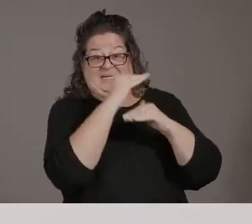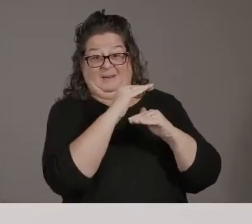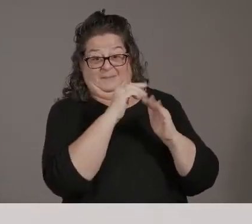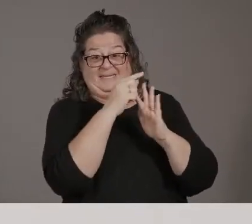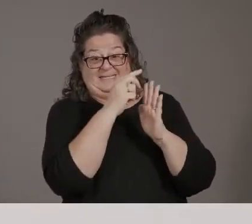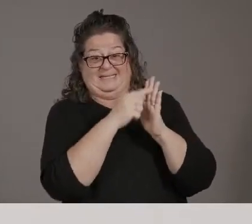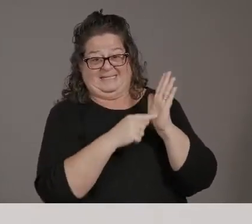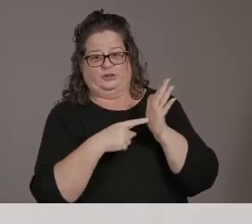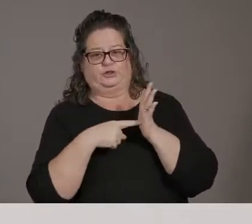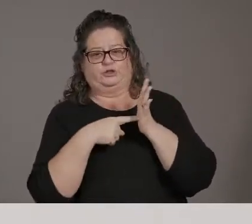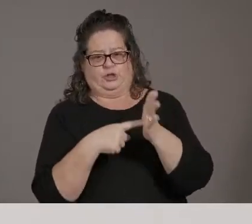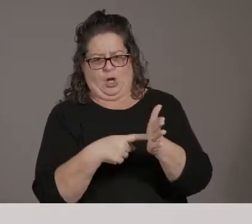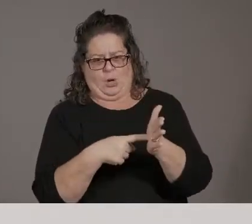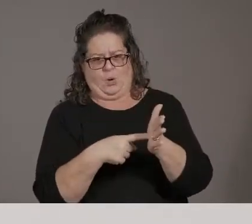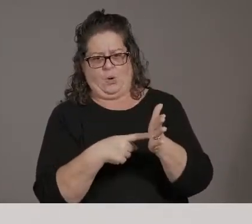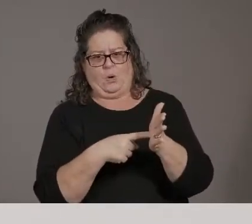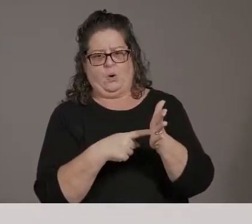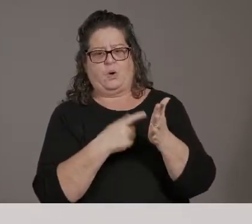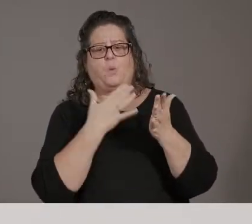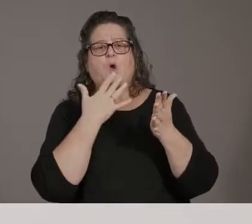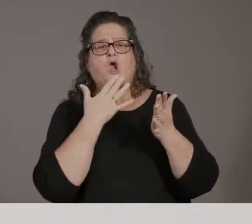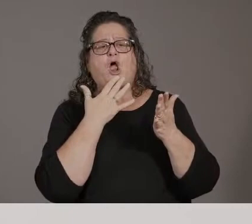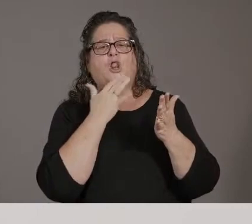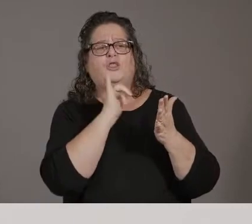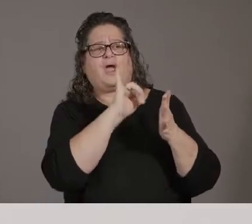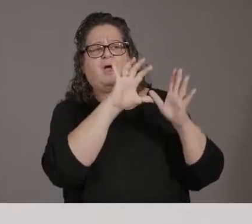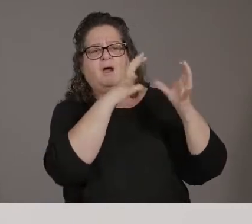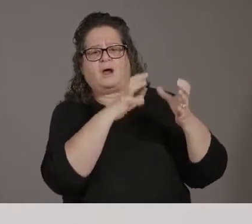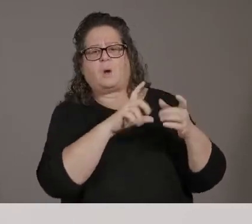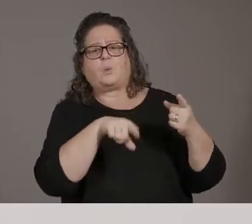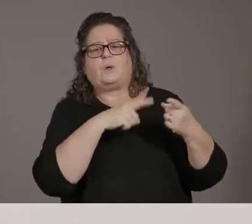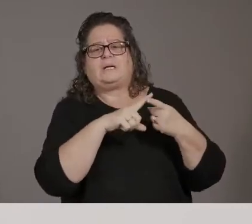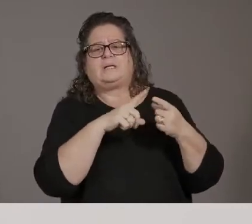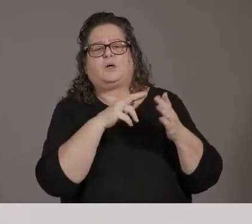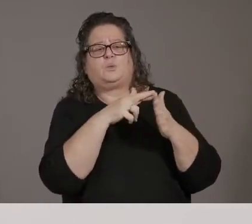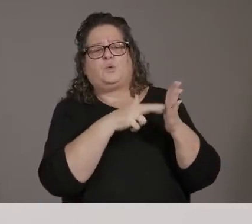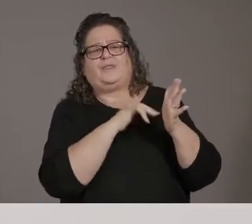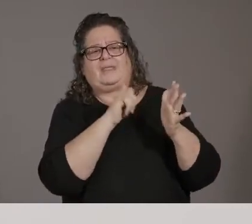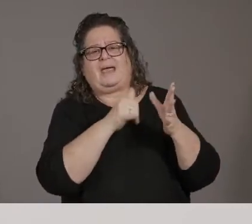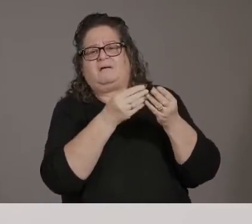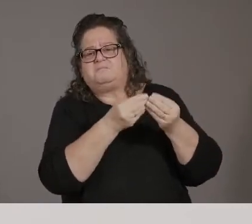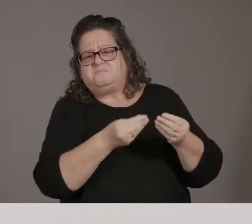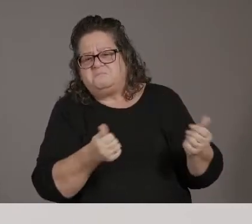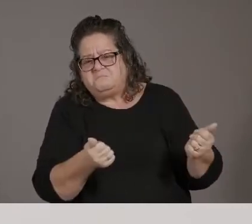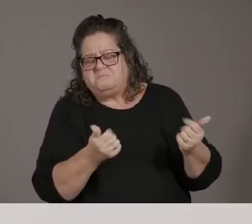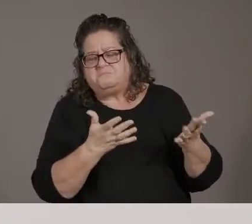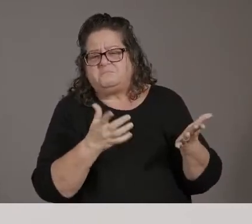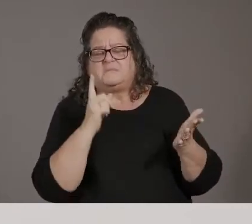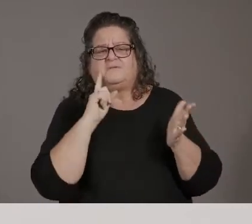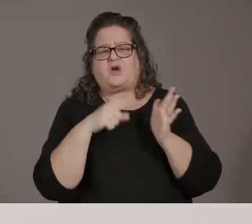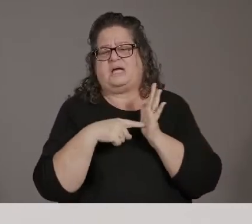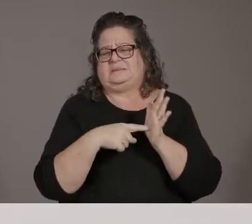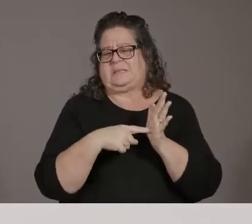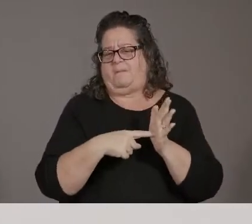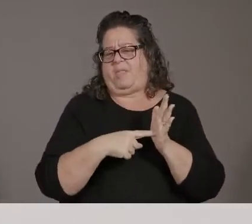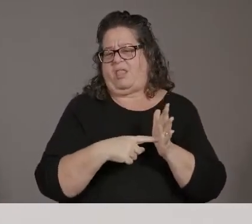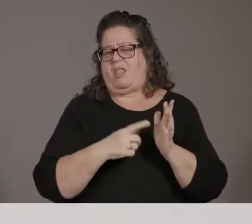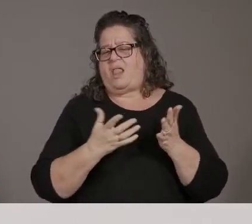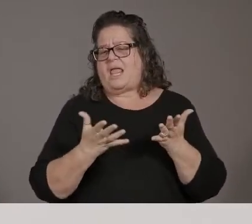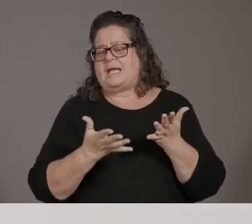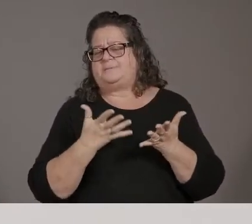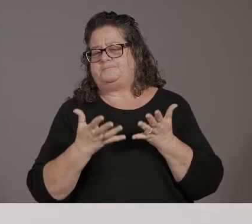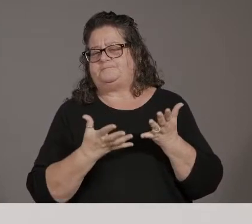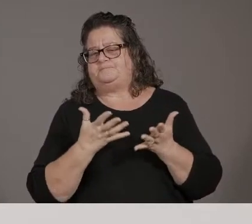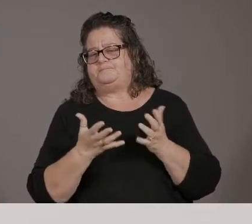Um, and as we move into the moderate range and substantial, it's things like, uh, capacity at certain types